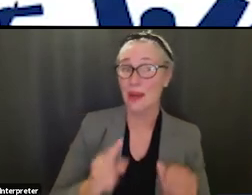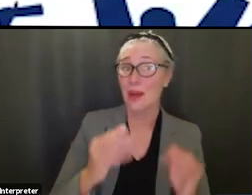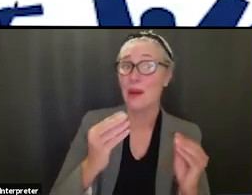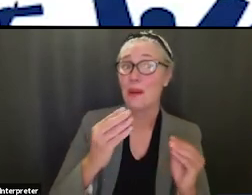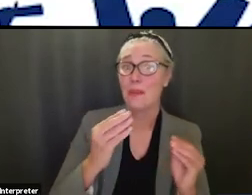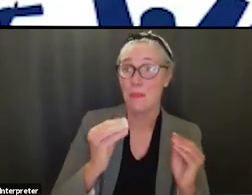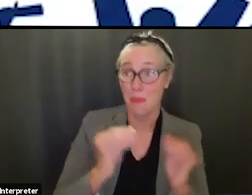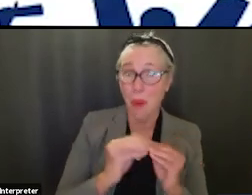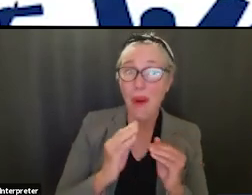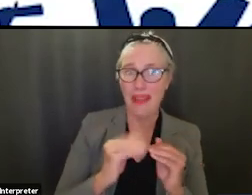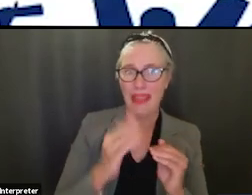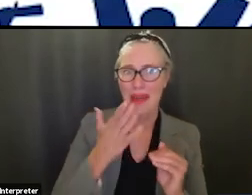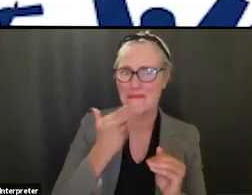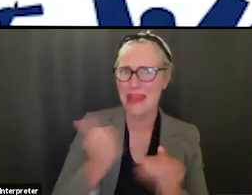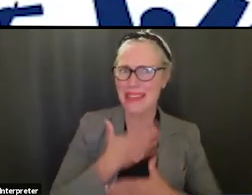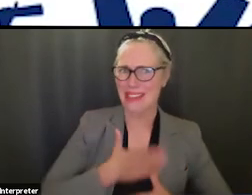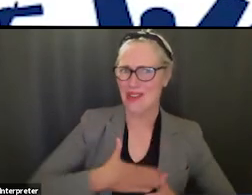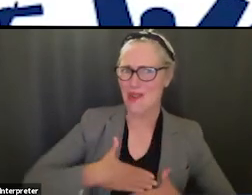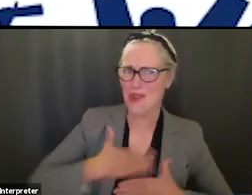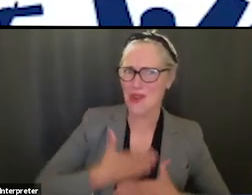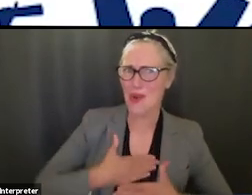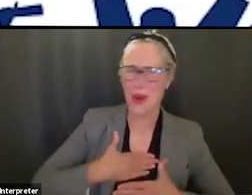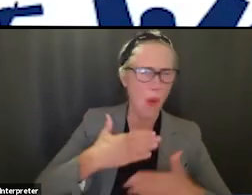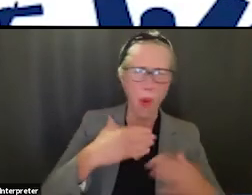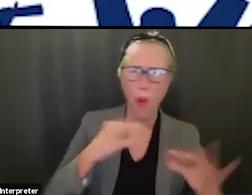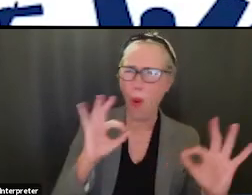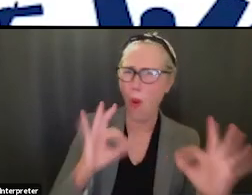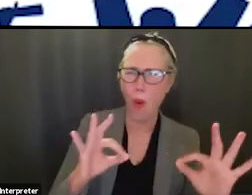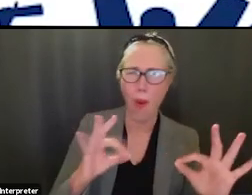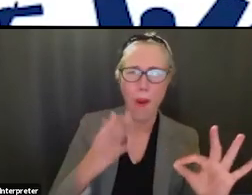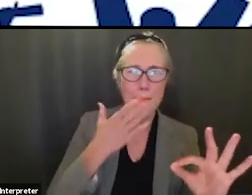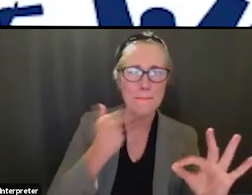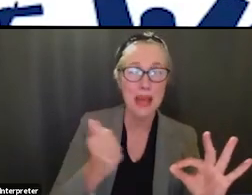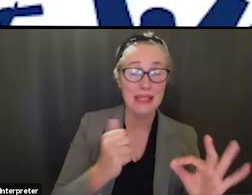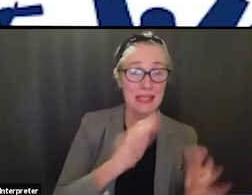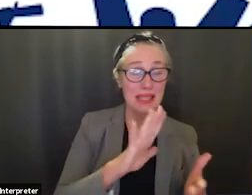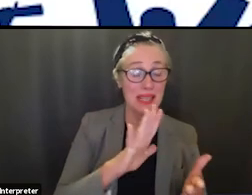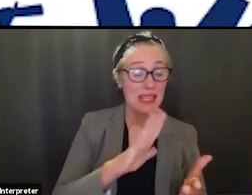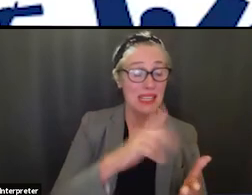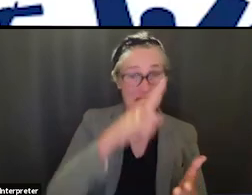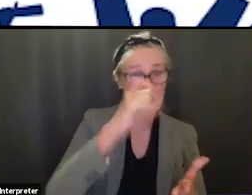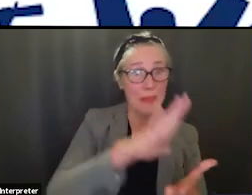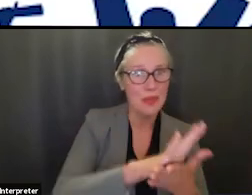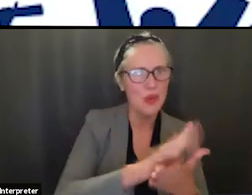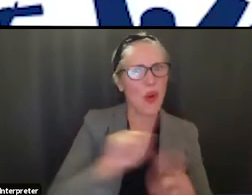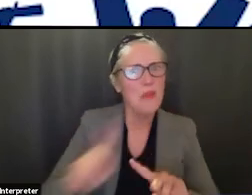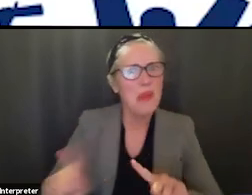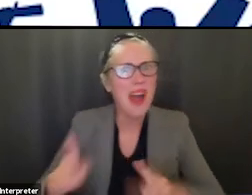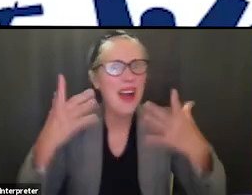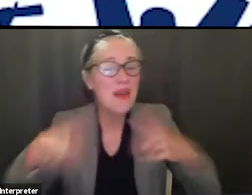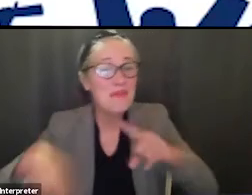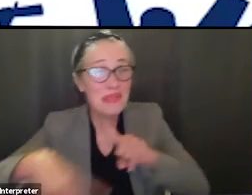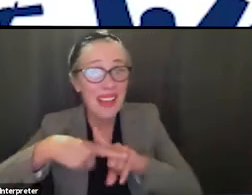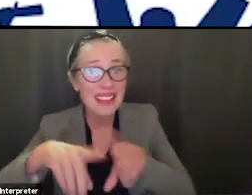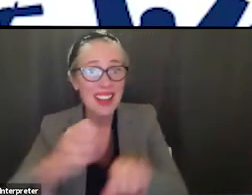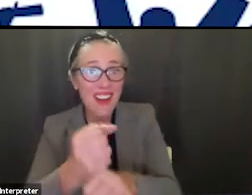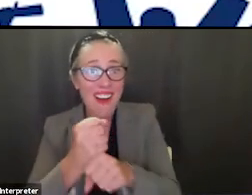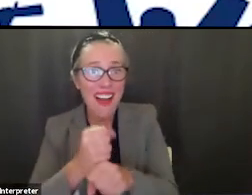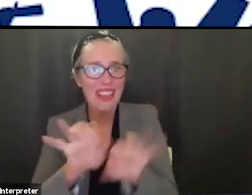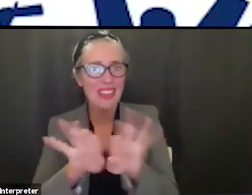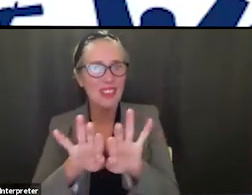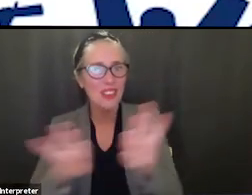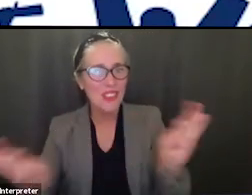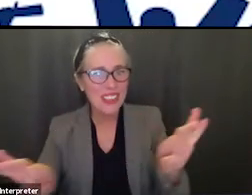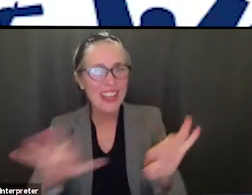heard we heard one of our students say this for these students uh has made it the best school year ever and